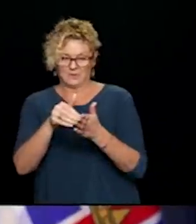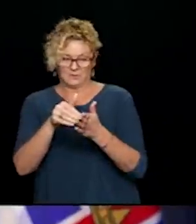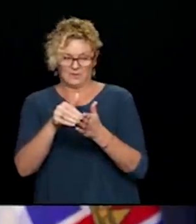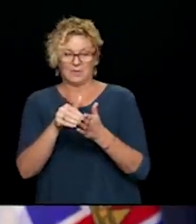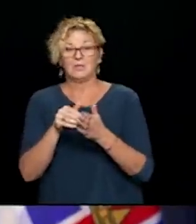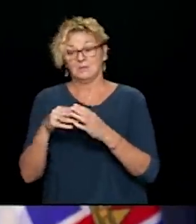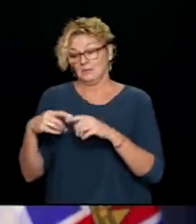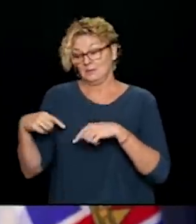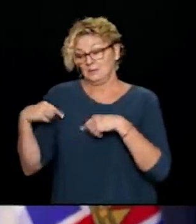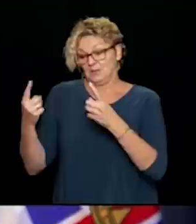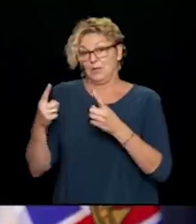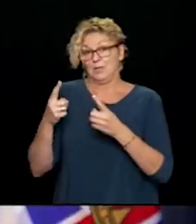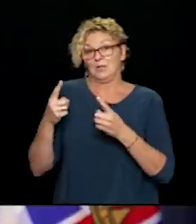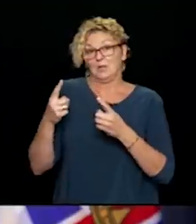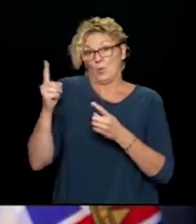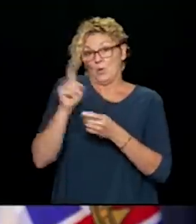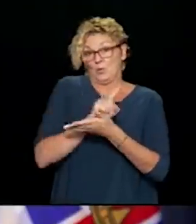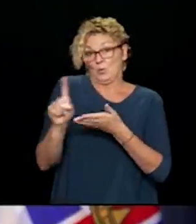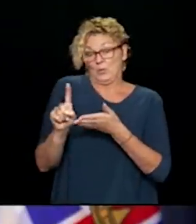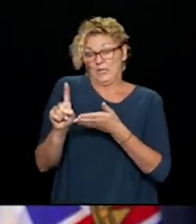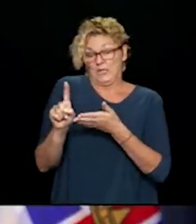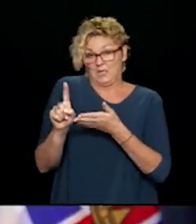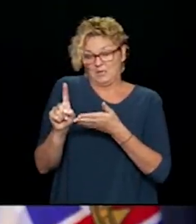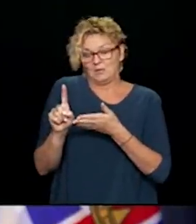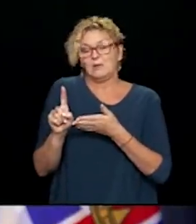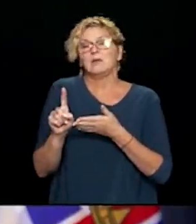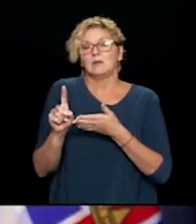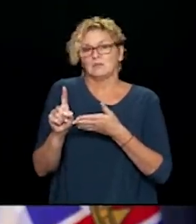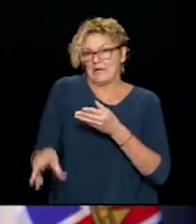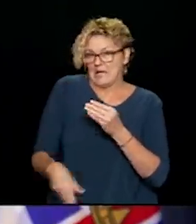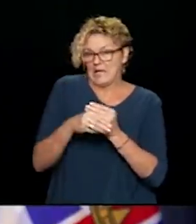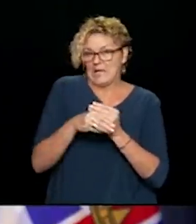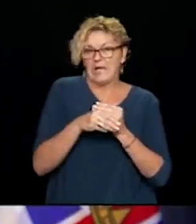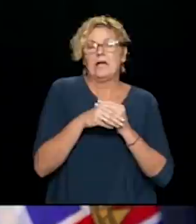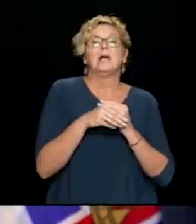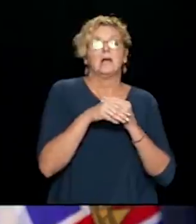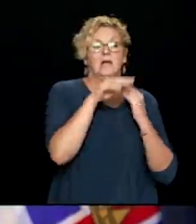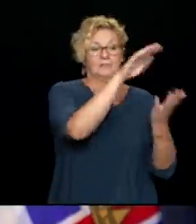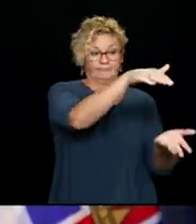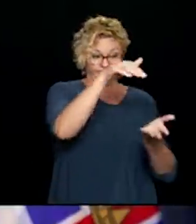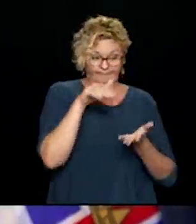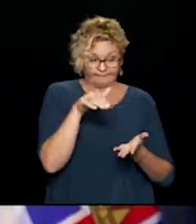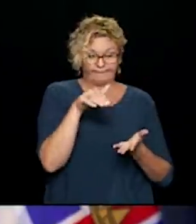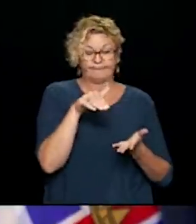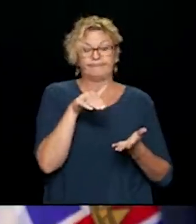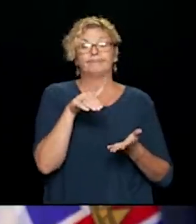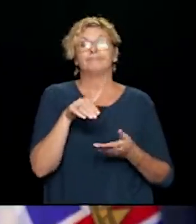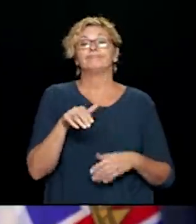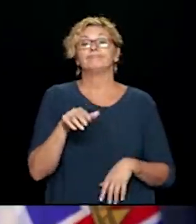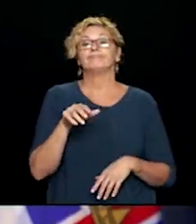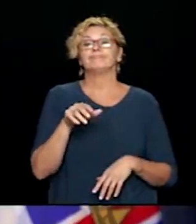other equipment that has recently arrived in our testing process to make sure product meets or exceed safety requirements before being used in